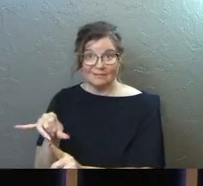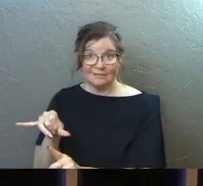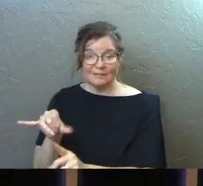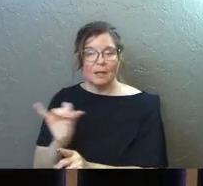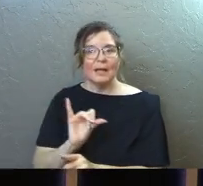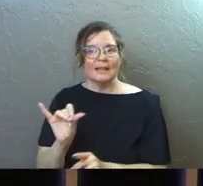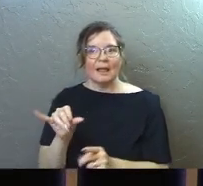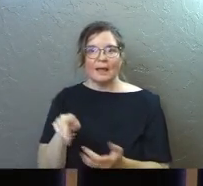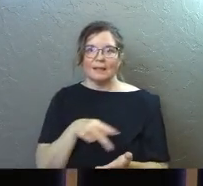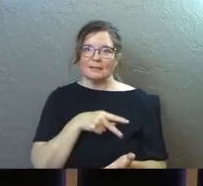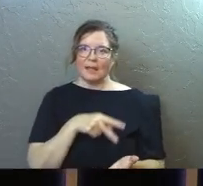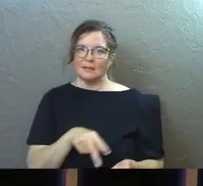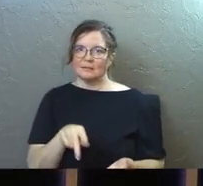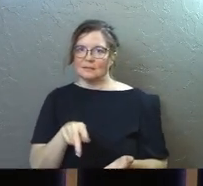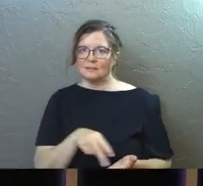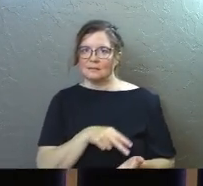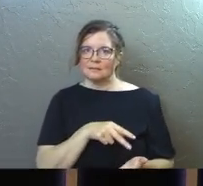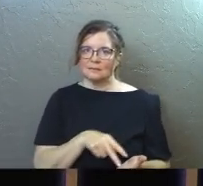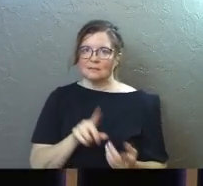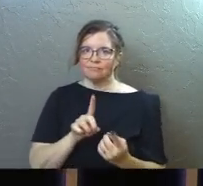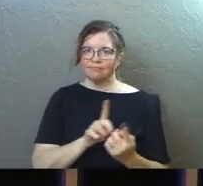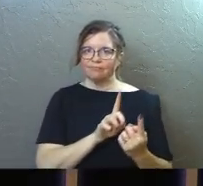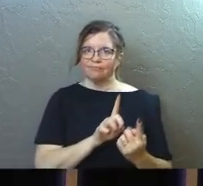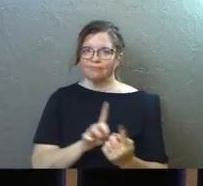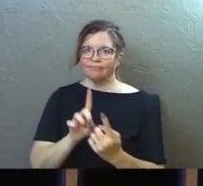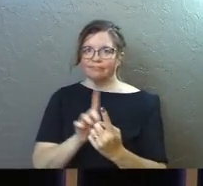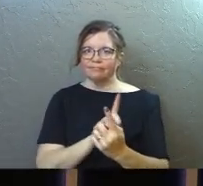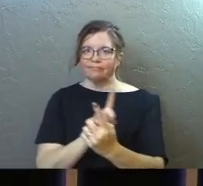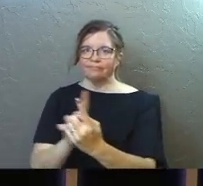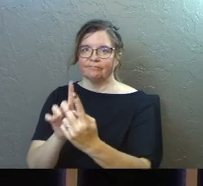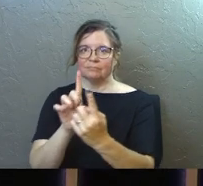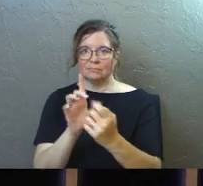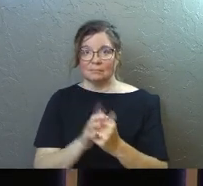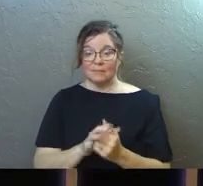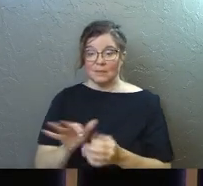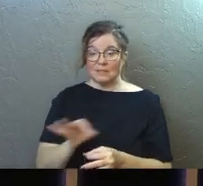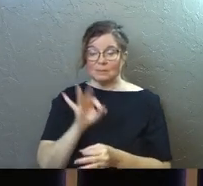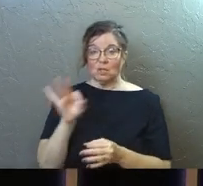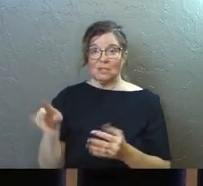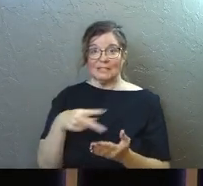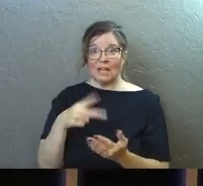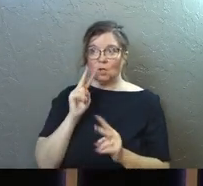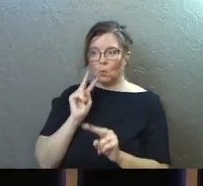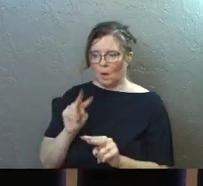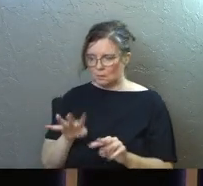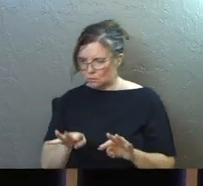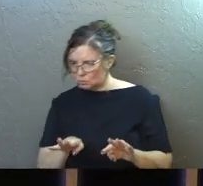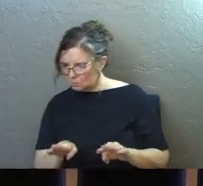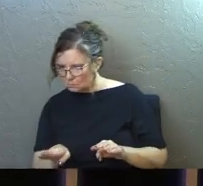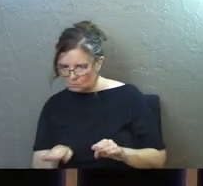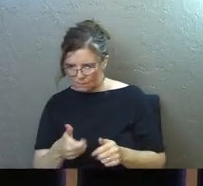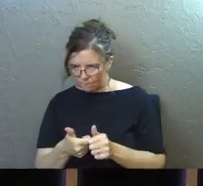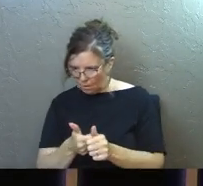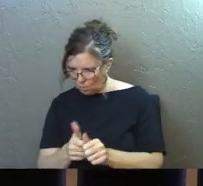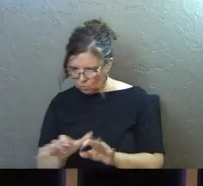It's like a dance. The spirit's dancing and you ought to be watching his feet.